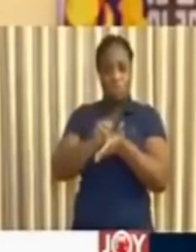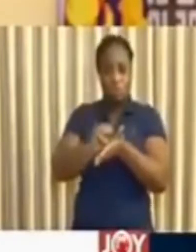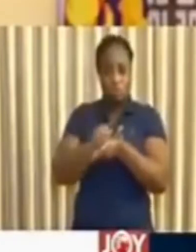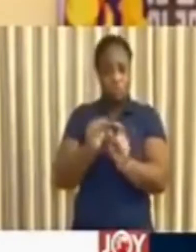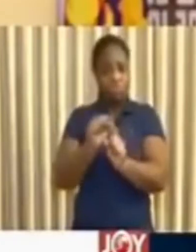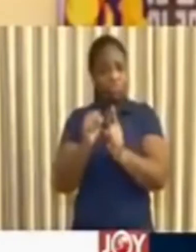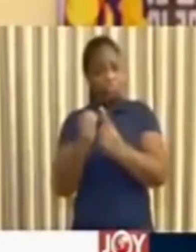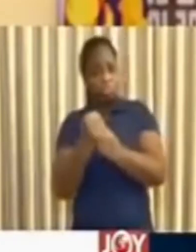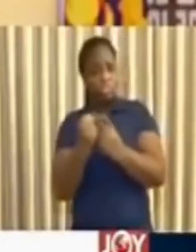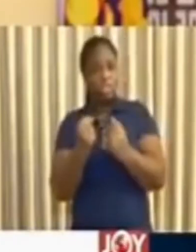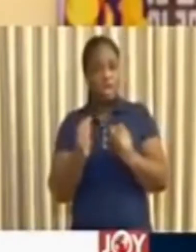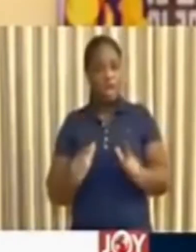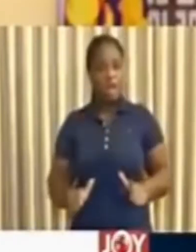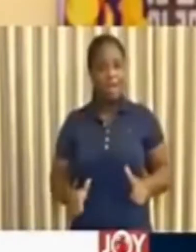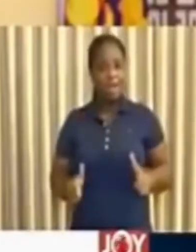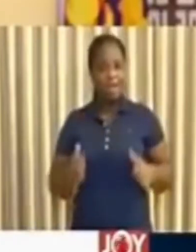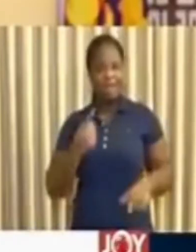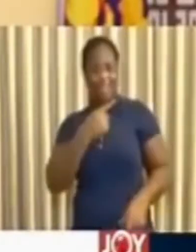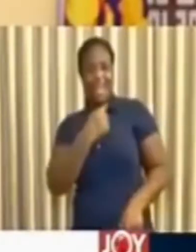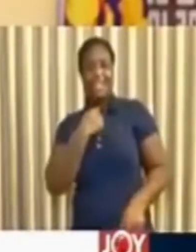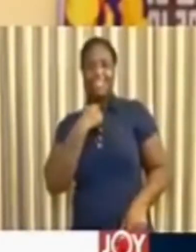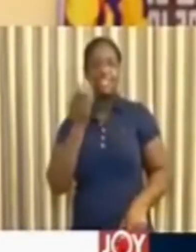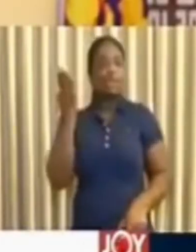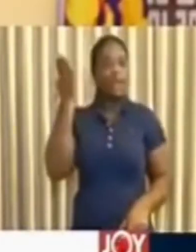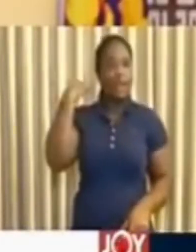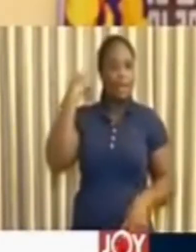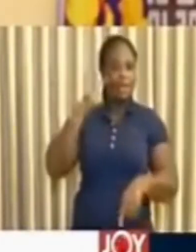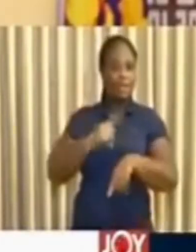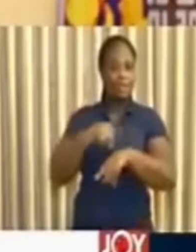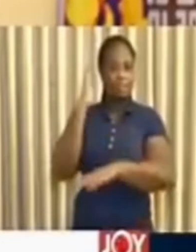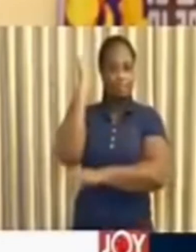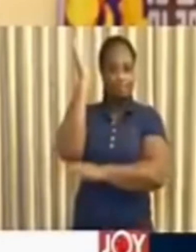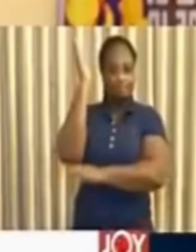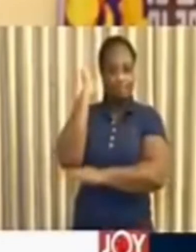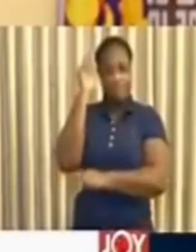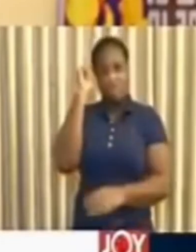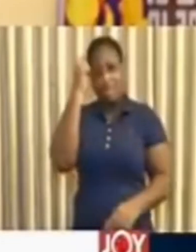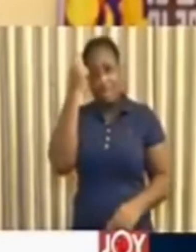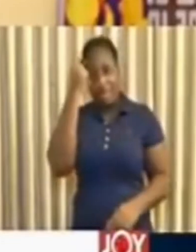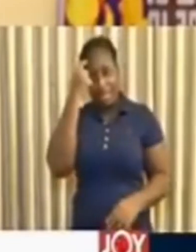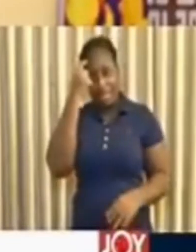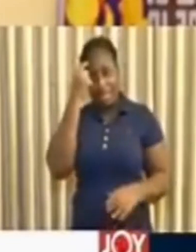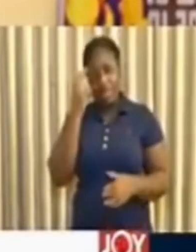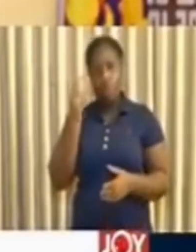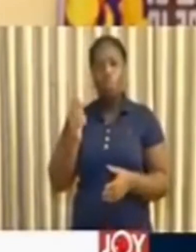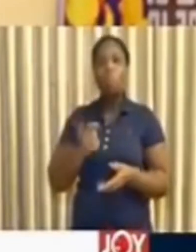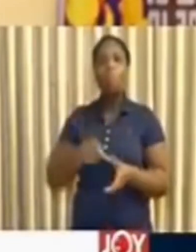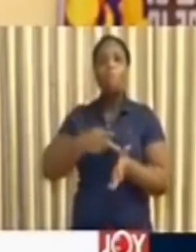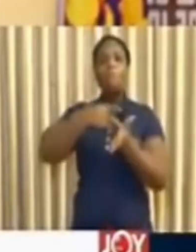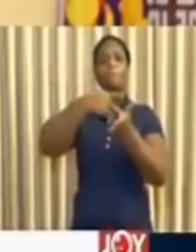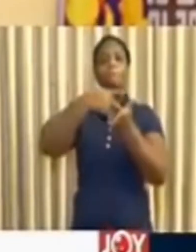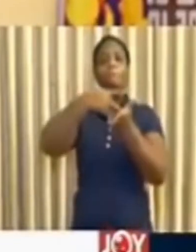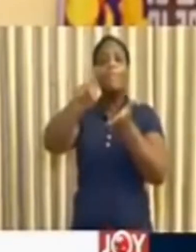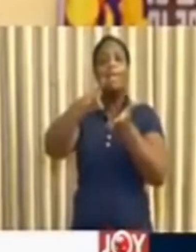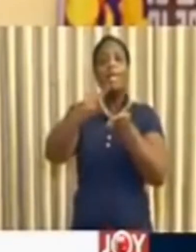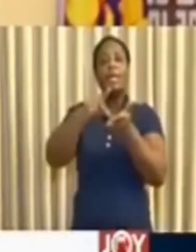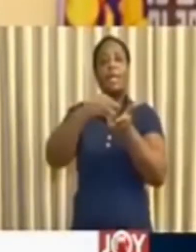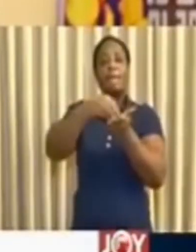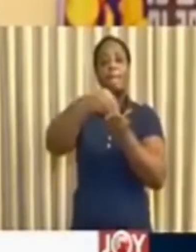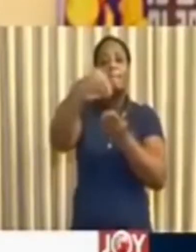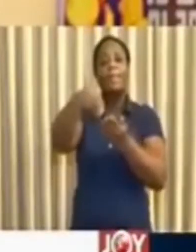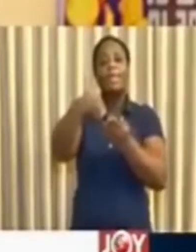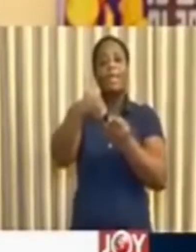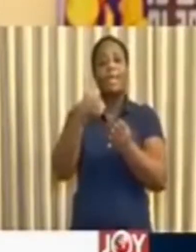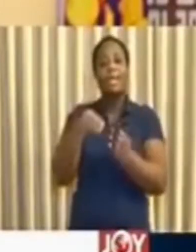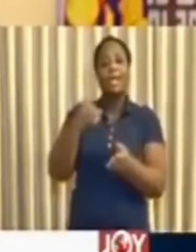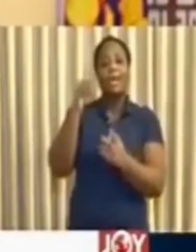I indicated in my last speech, the government will absorb water bills for all Ghanaians for the next three months,